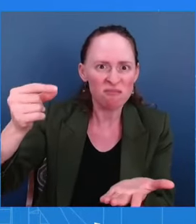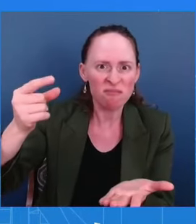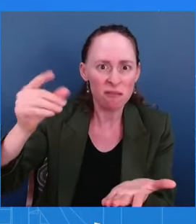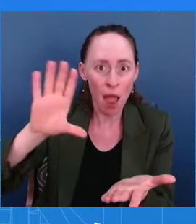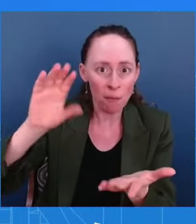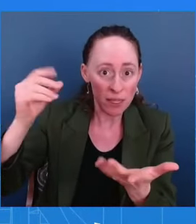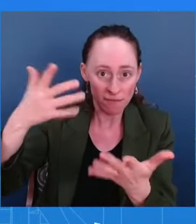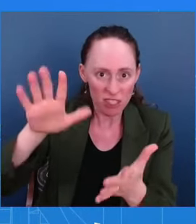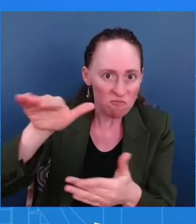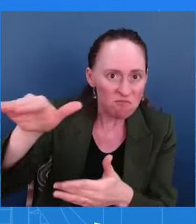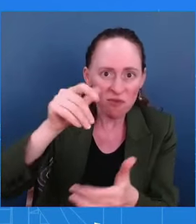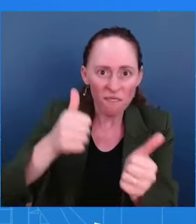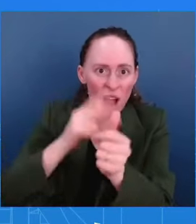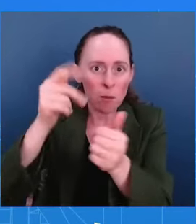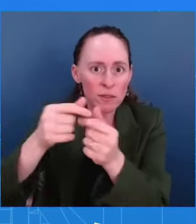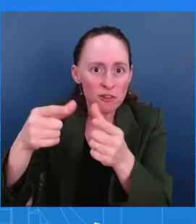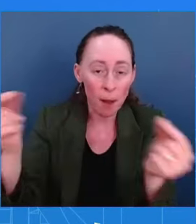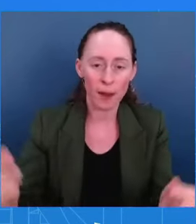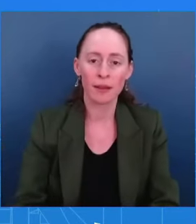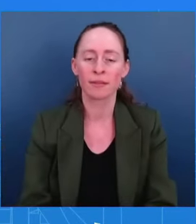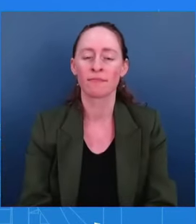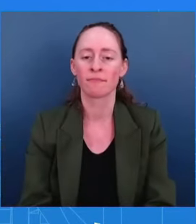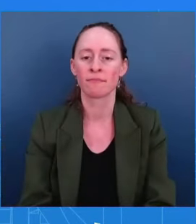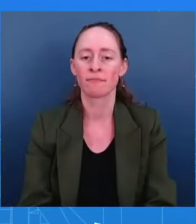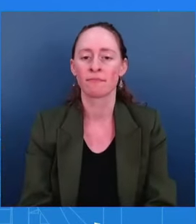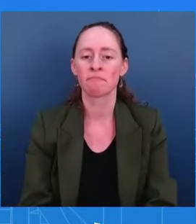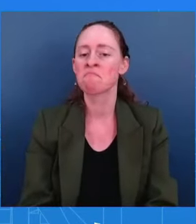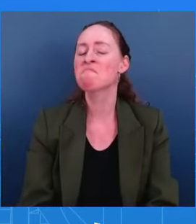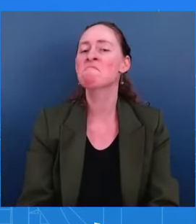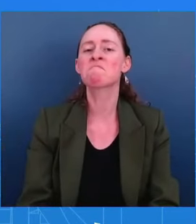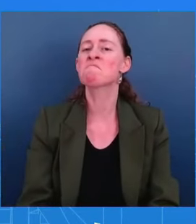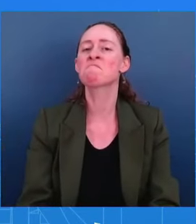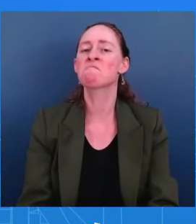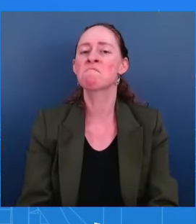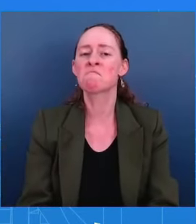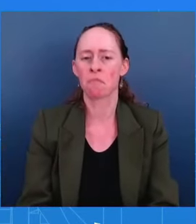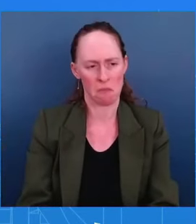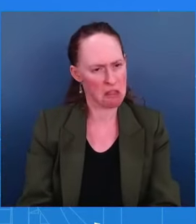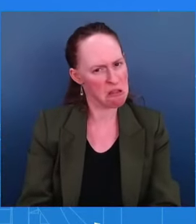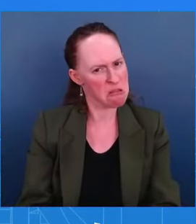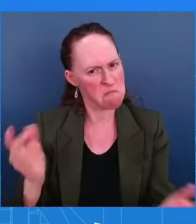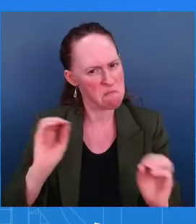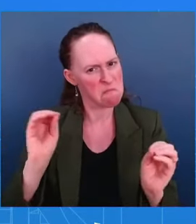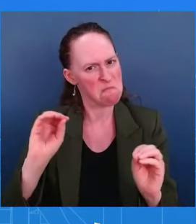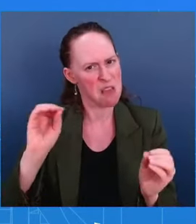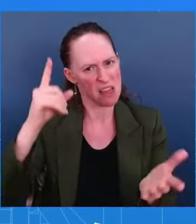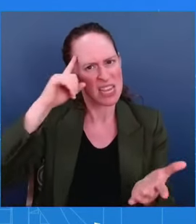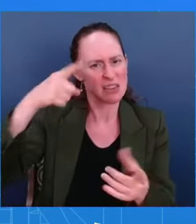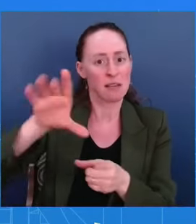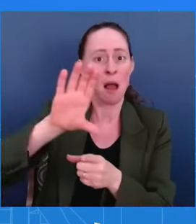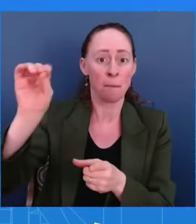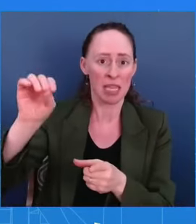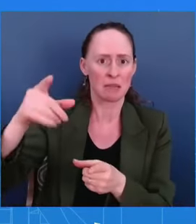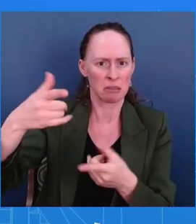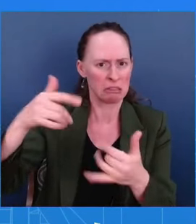believes that American steel companies ought to be American-owned. And, you know, there's a CFIUS process that